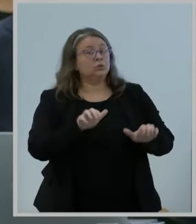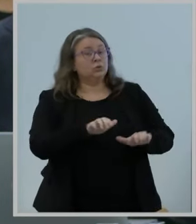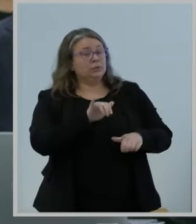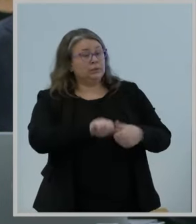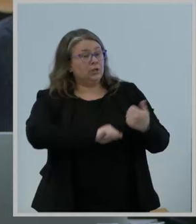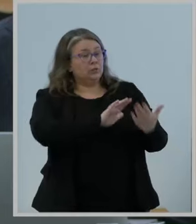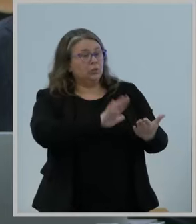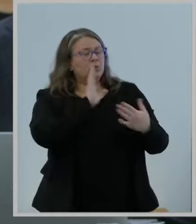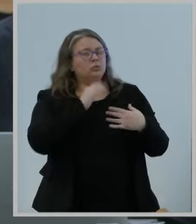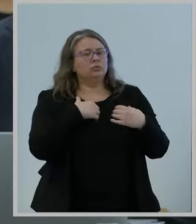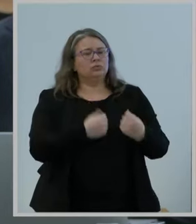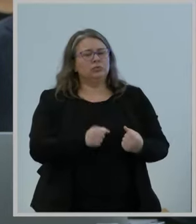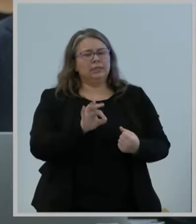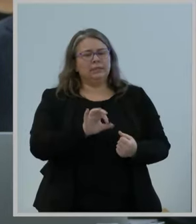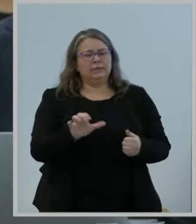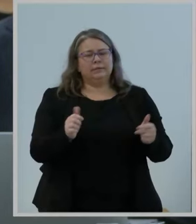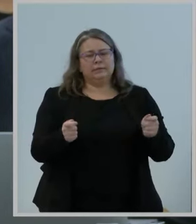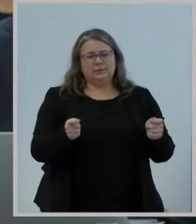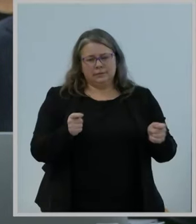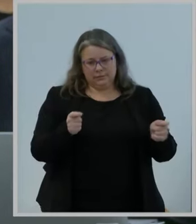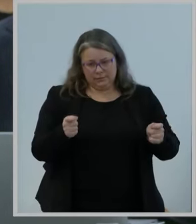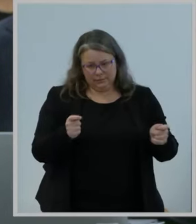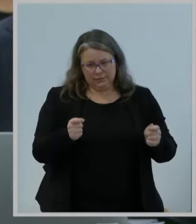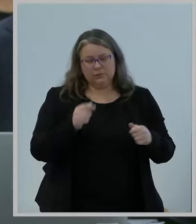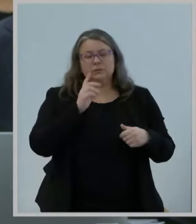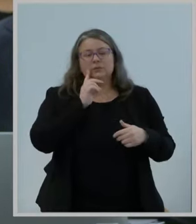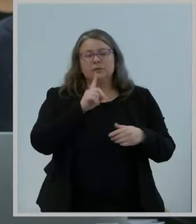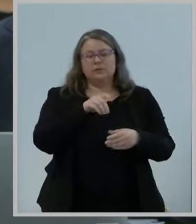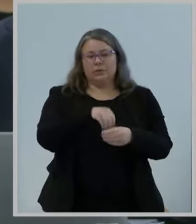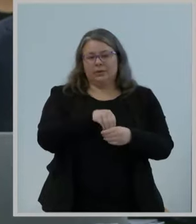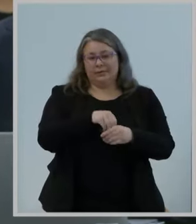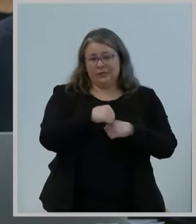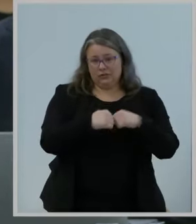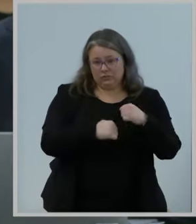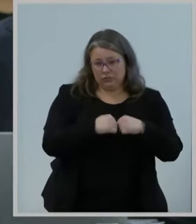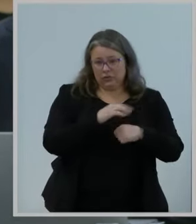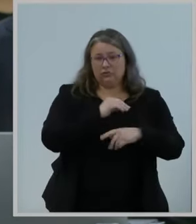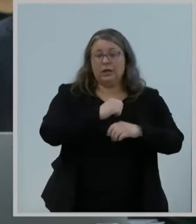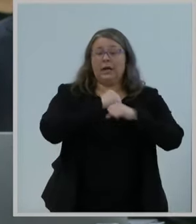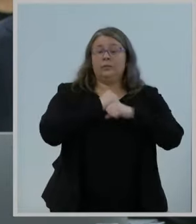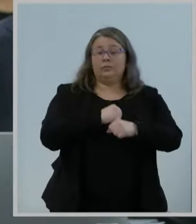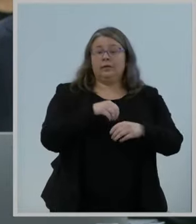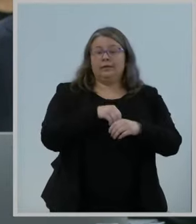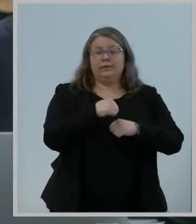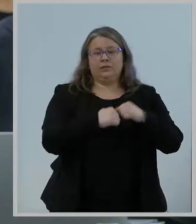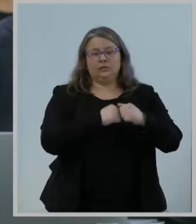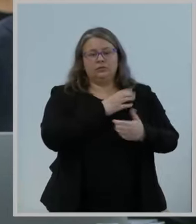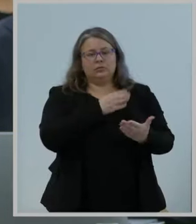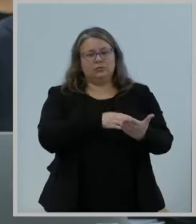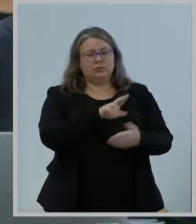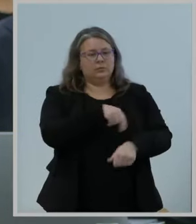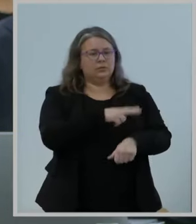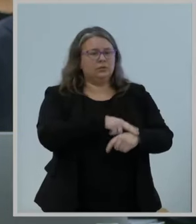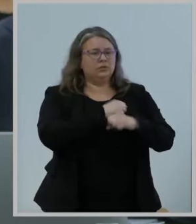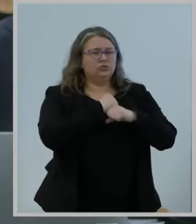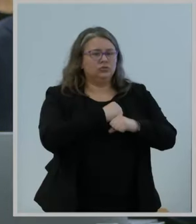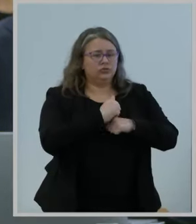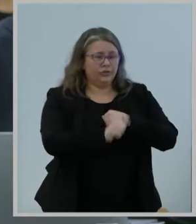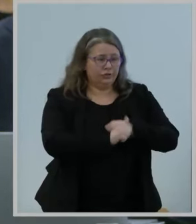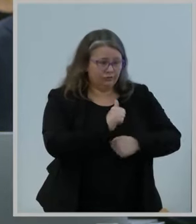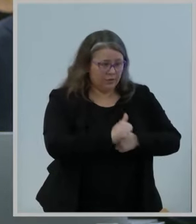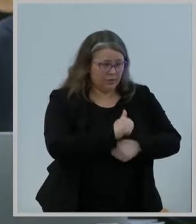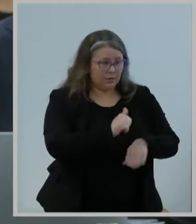critical infrastructure against national security threats, and enable the Commission to protect public safety during